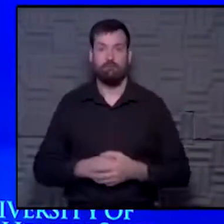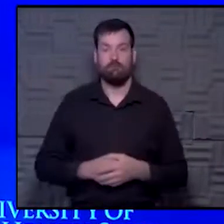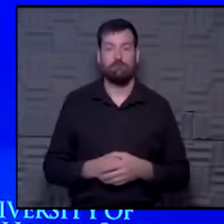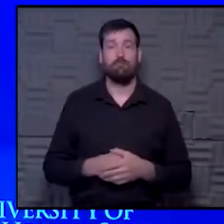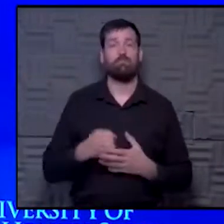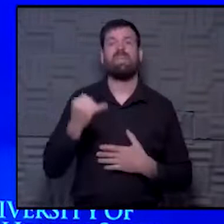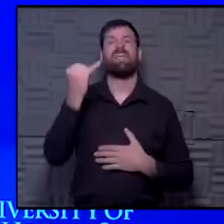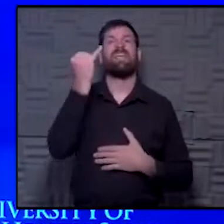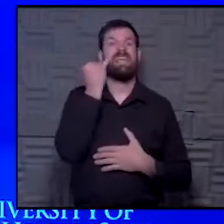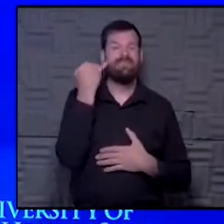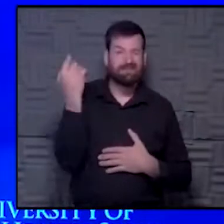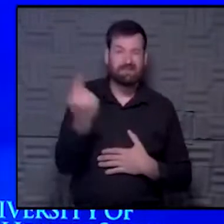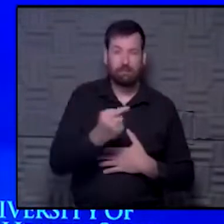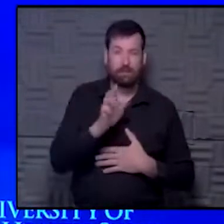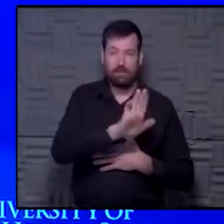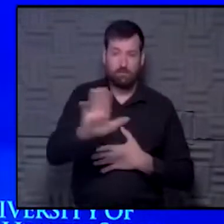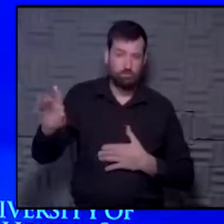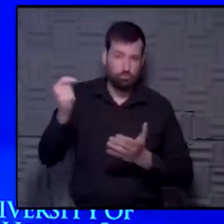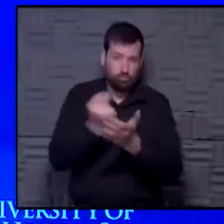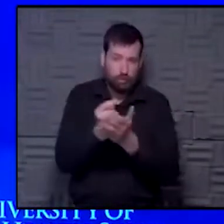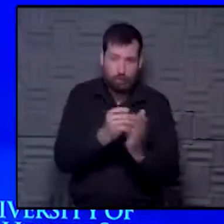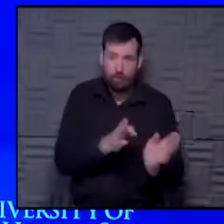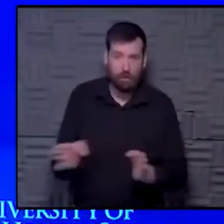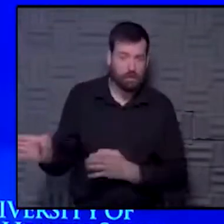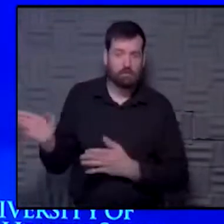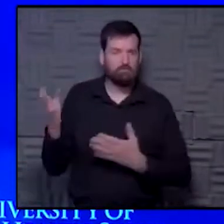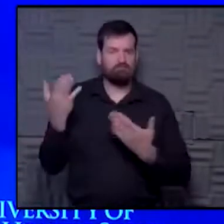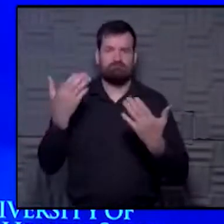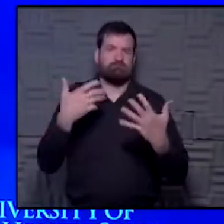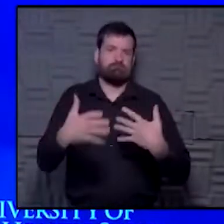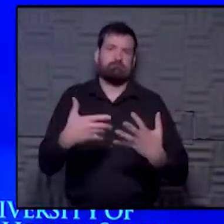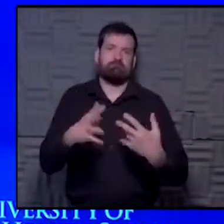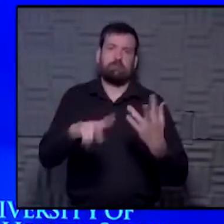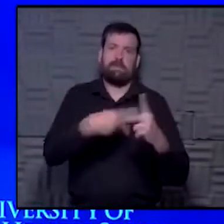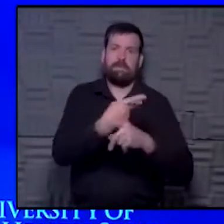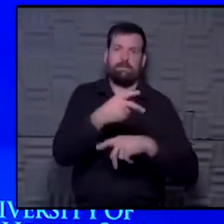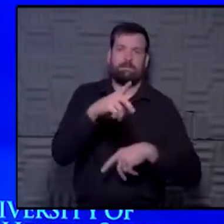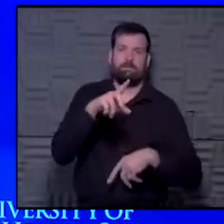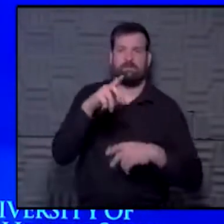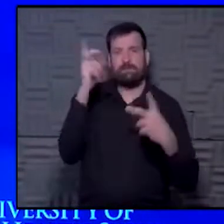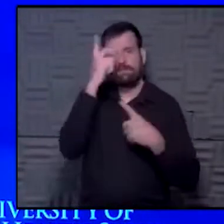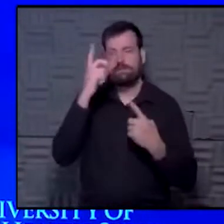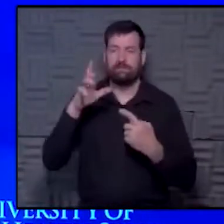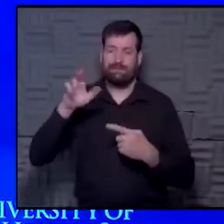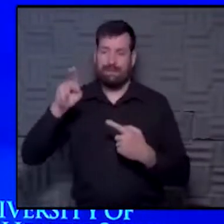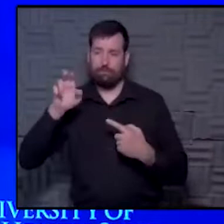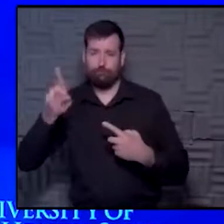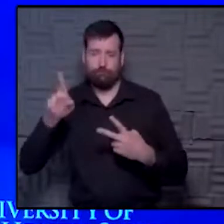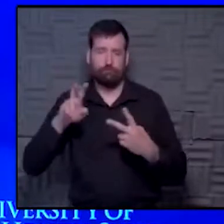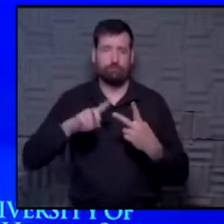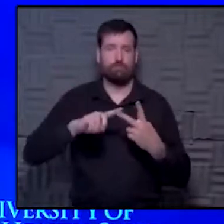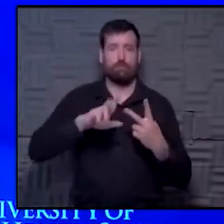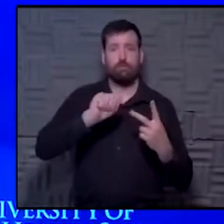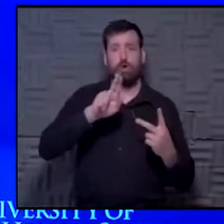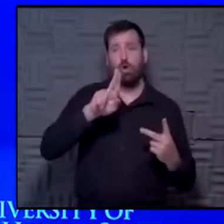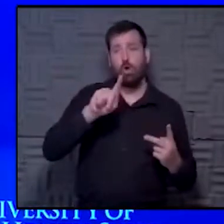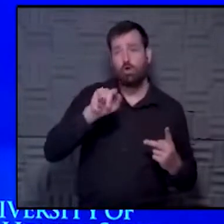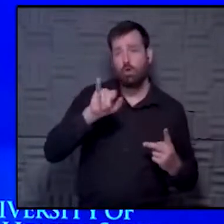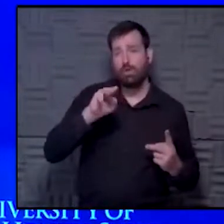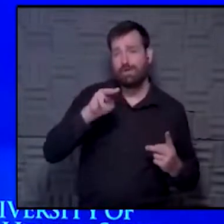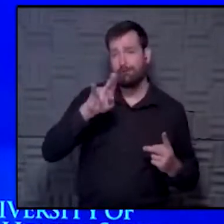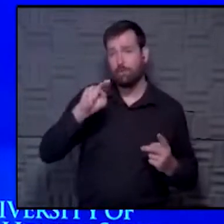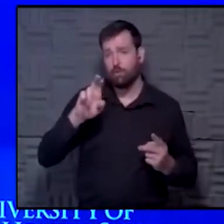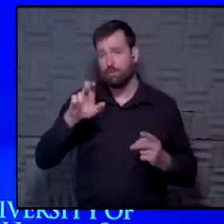something in your treatment plan, regardless of your disease, whether it's cancer related or whether it's an autoimmune disease,